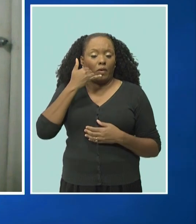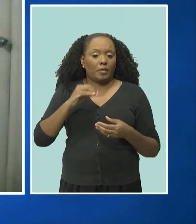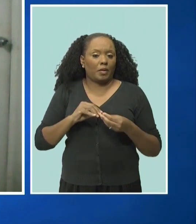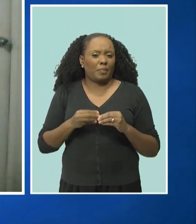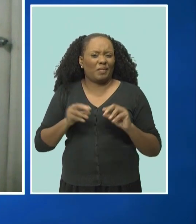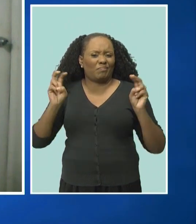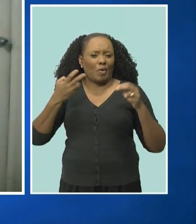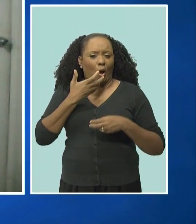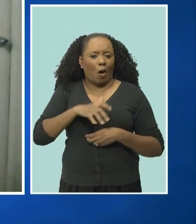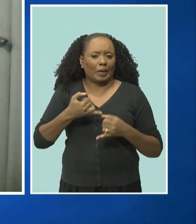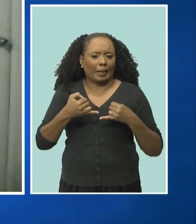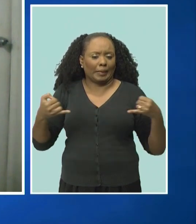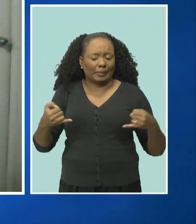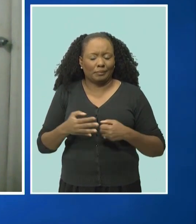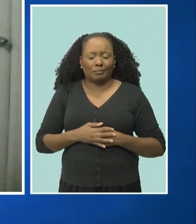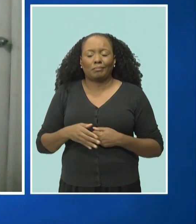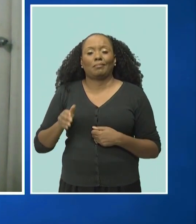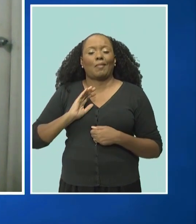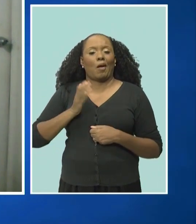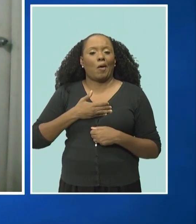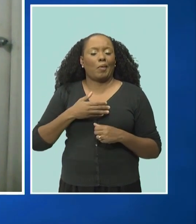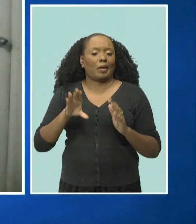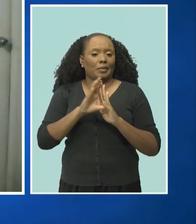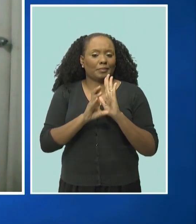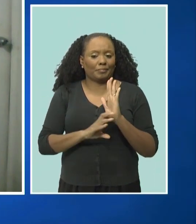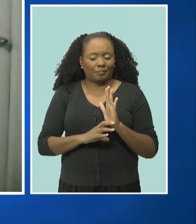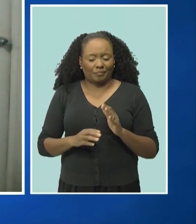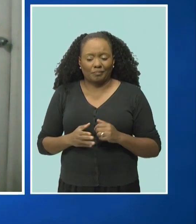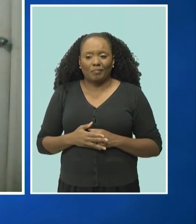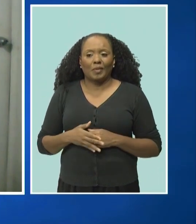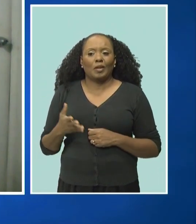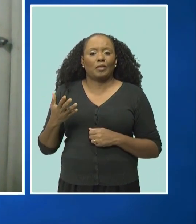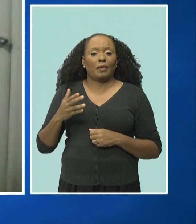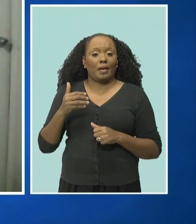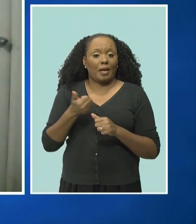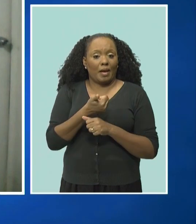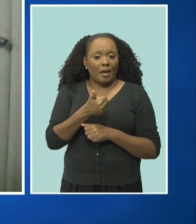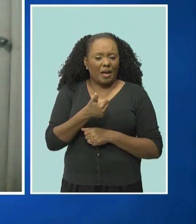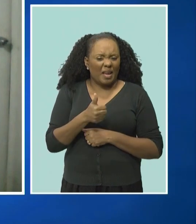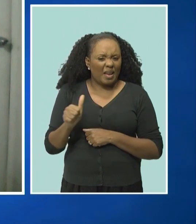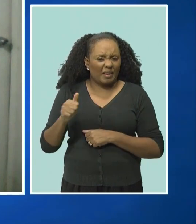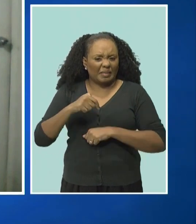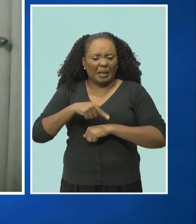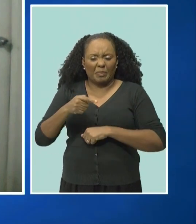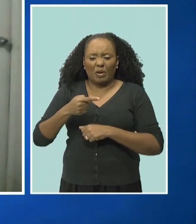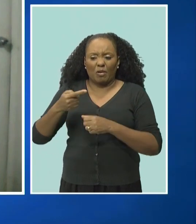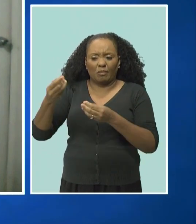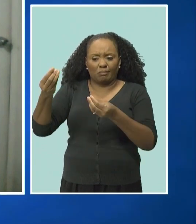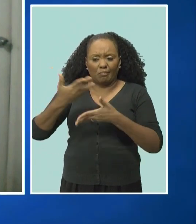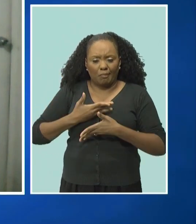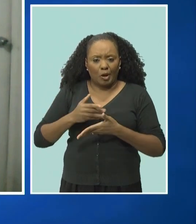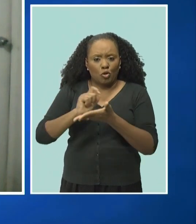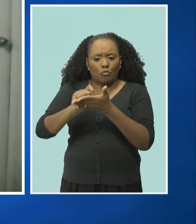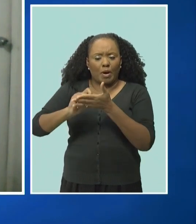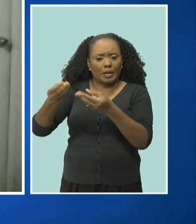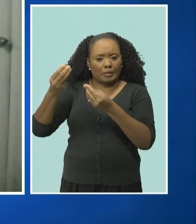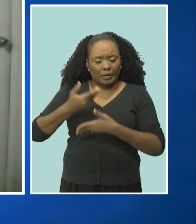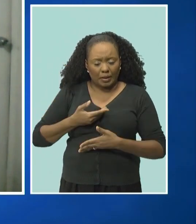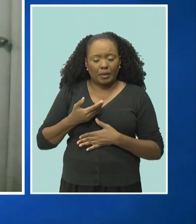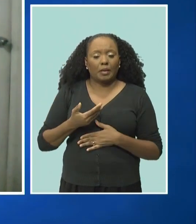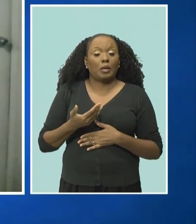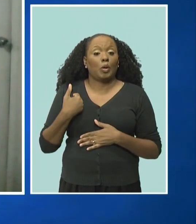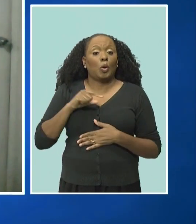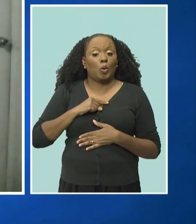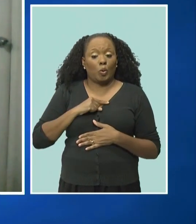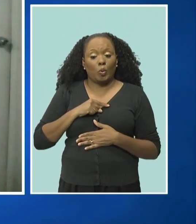is our constitution, as I just said. And so we are taking these submissions extremely seriously as we get down to the serious work of delivering the constitution